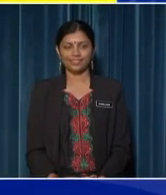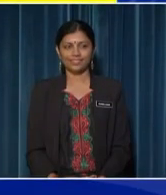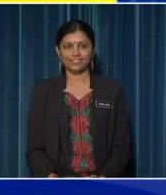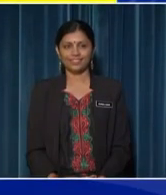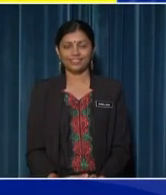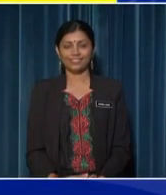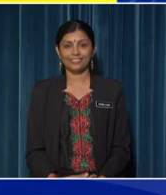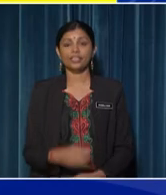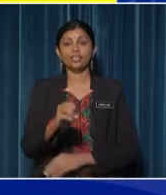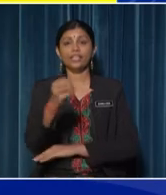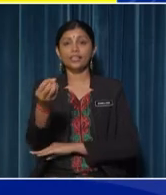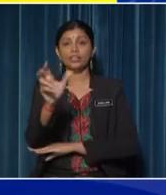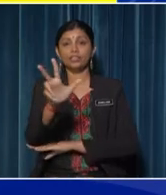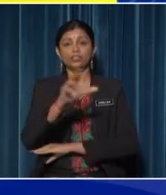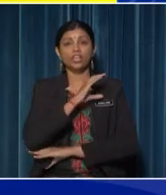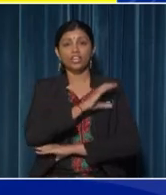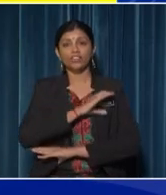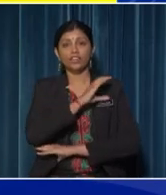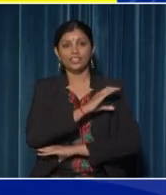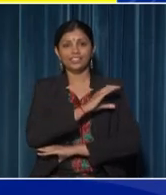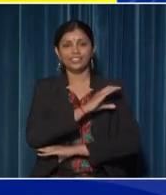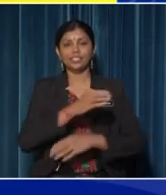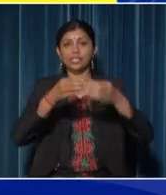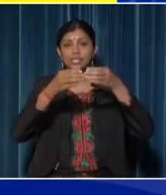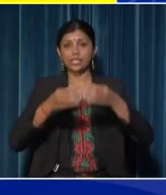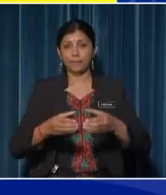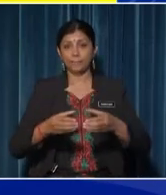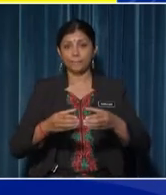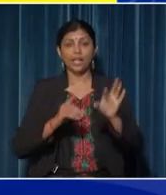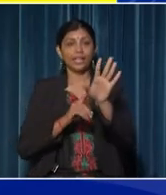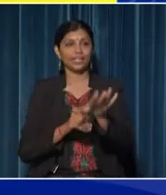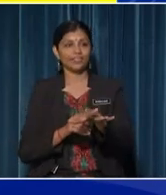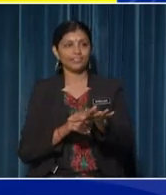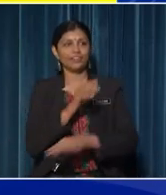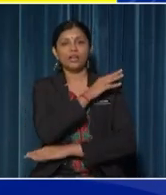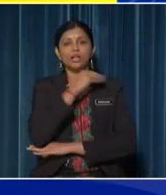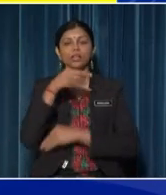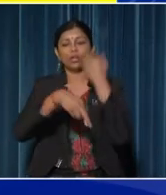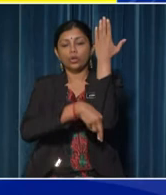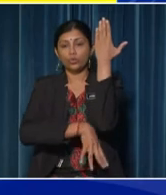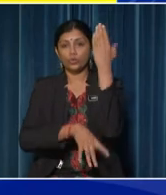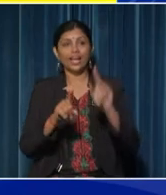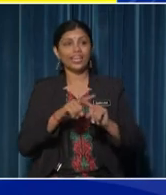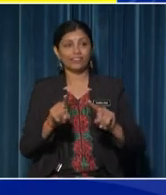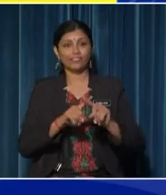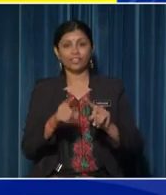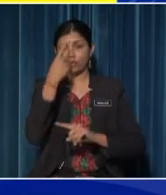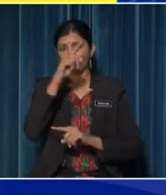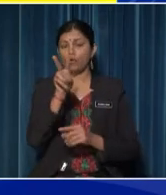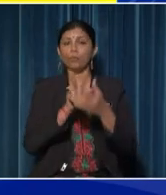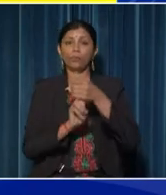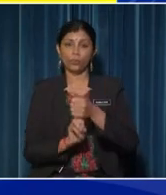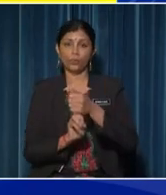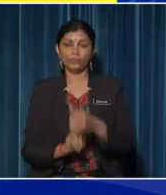The other three characteristics which are the stem, leaf and roots are different for both